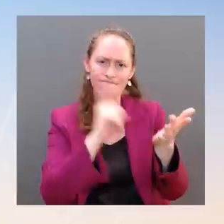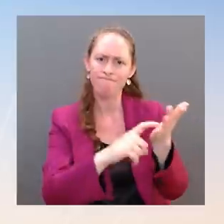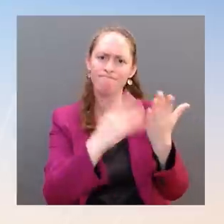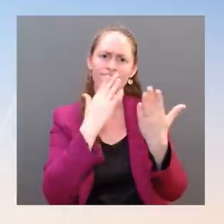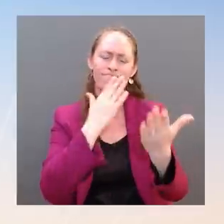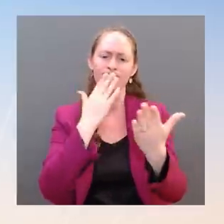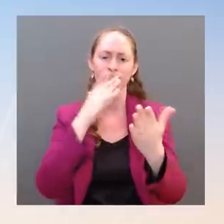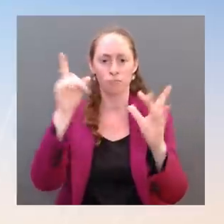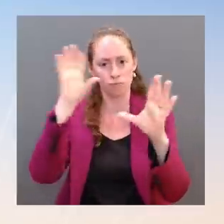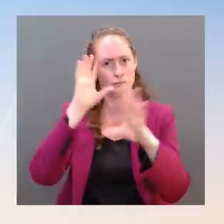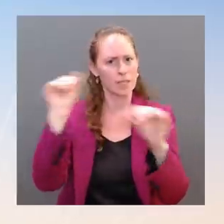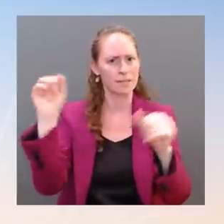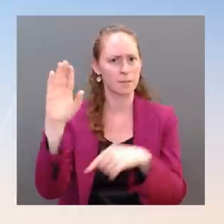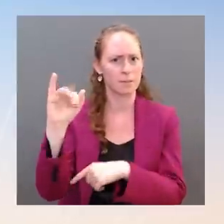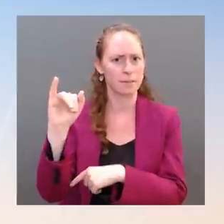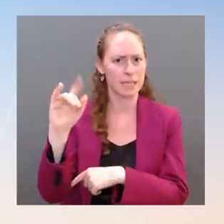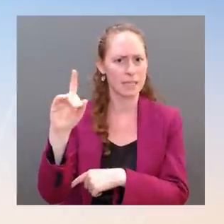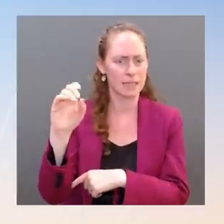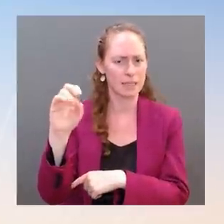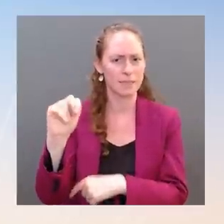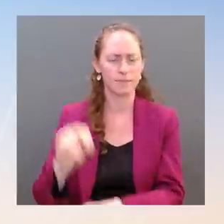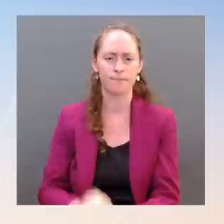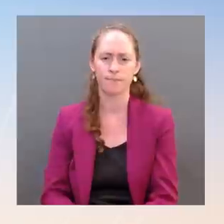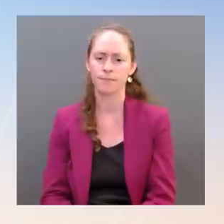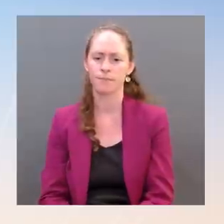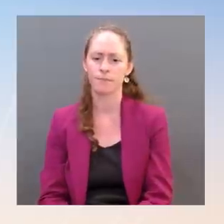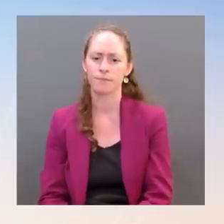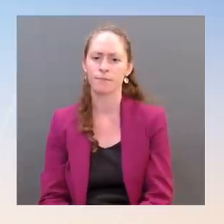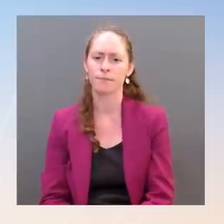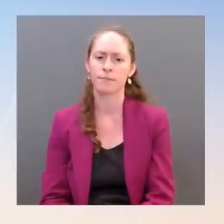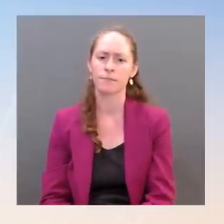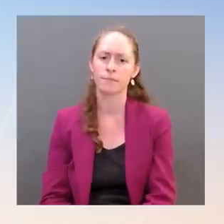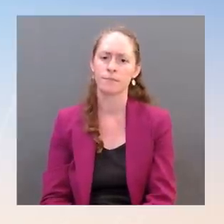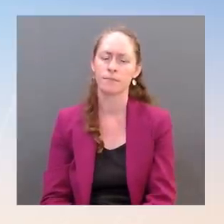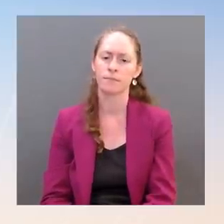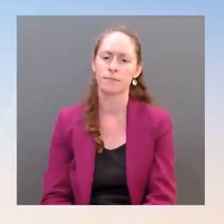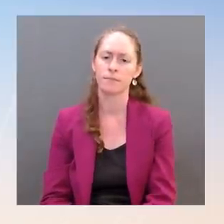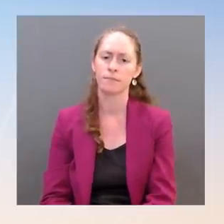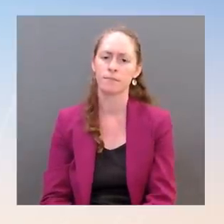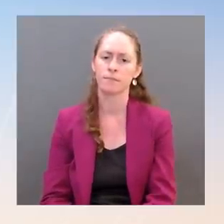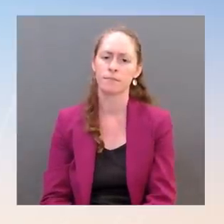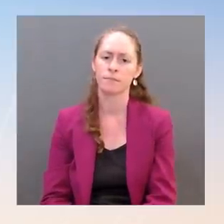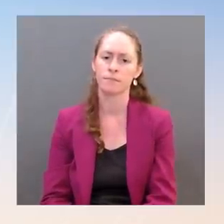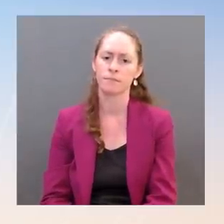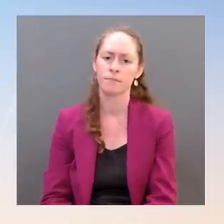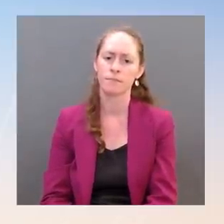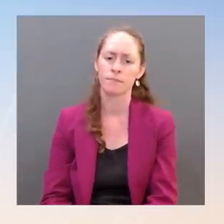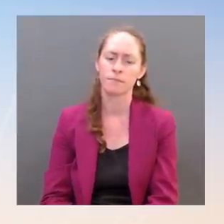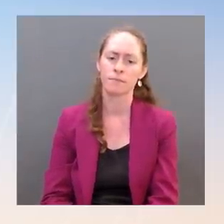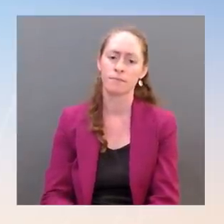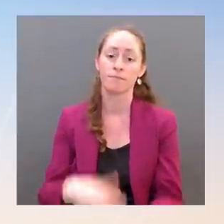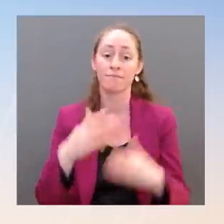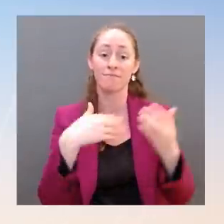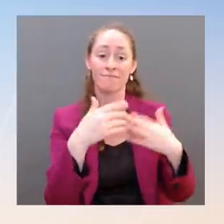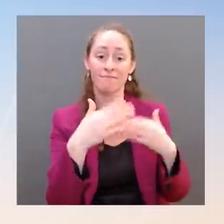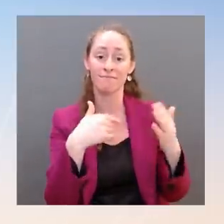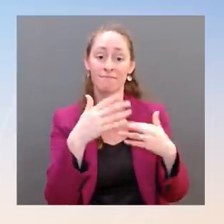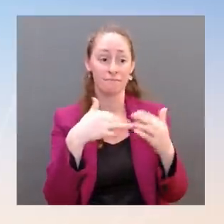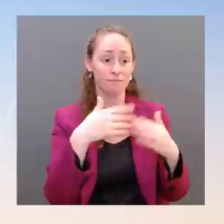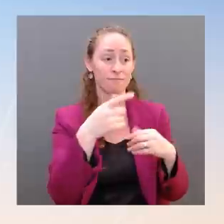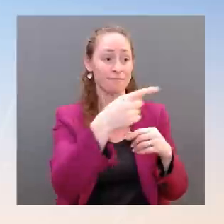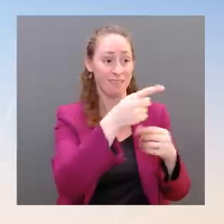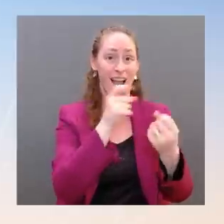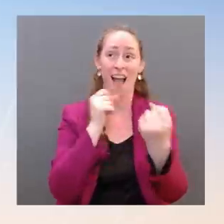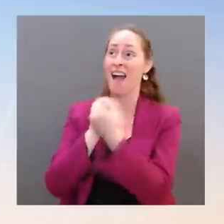endorsed Representative Schrader. McLeod Skinner wrote, I respect Biden's work to tackle COVID-19 and